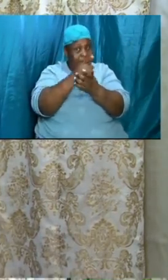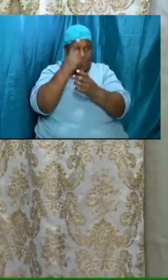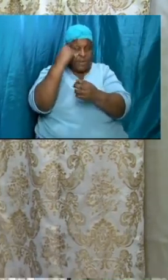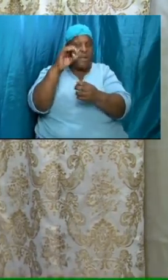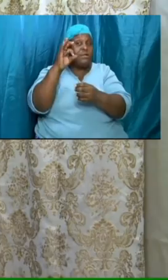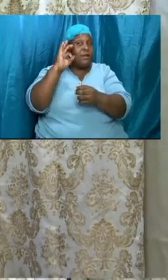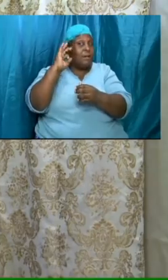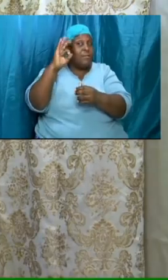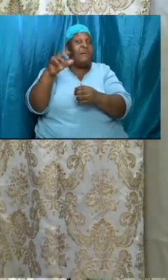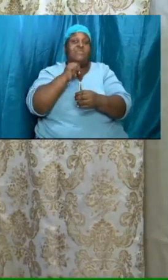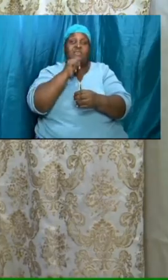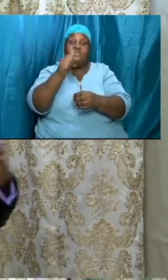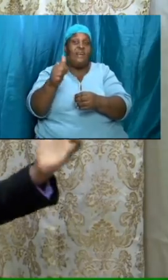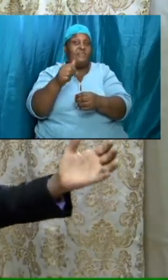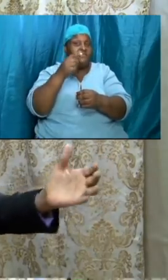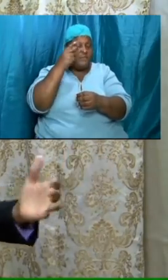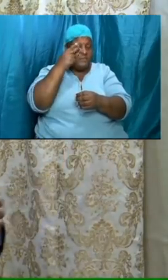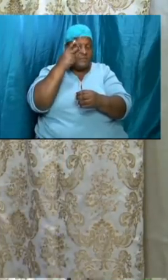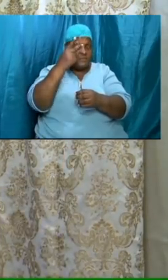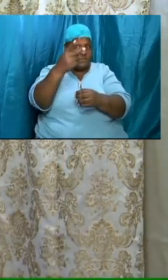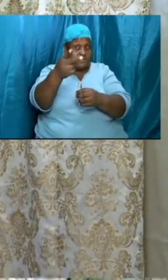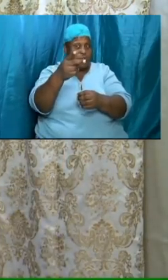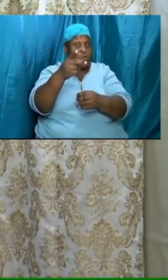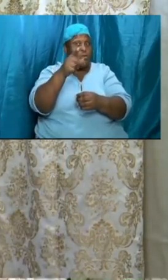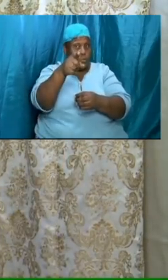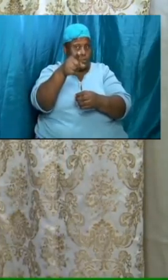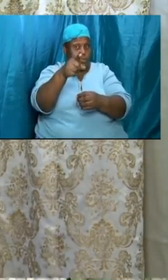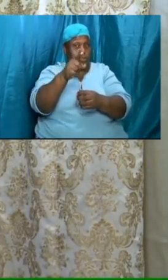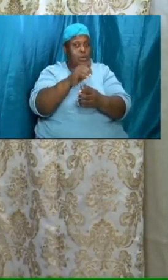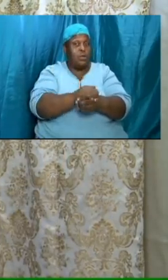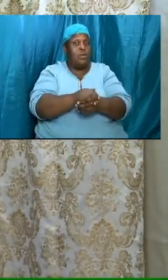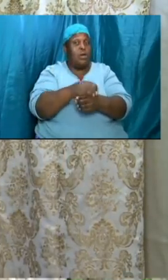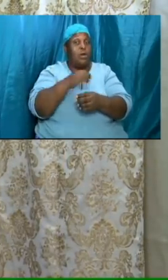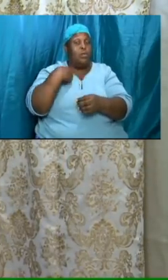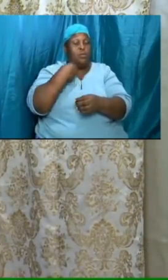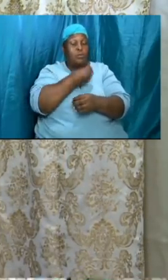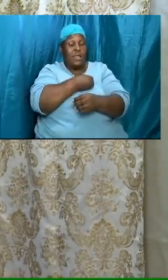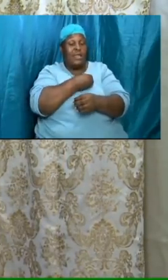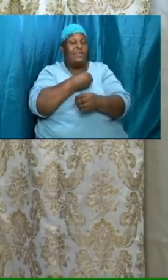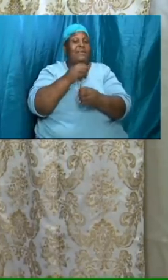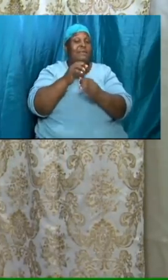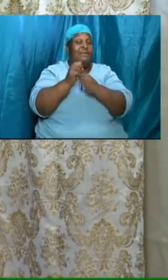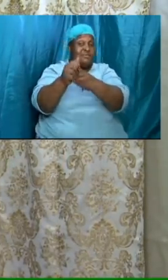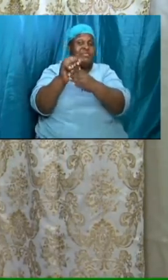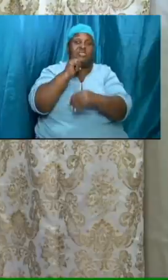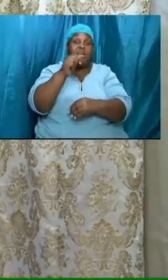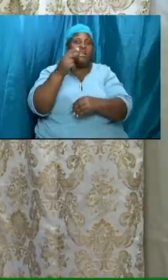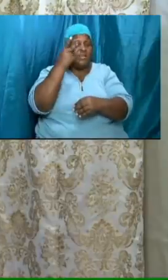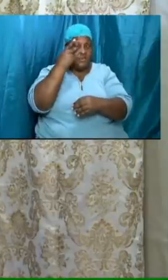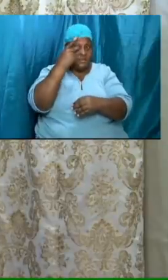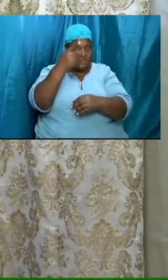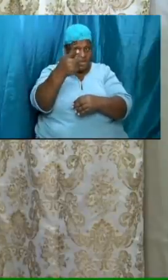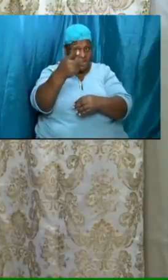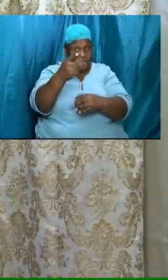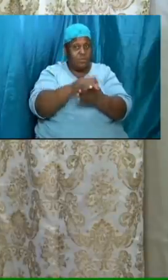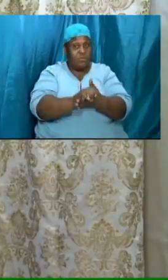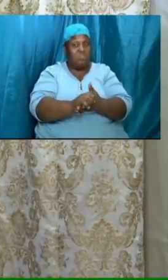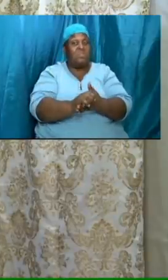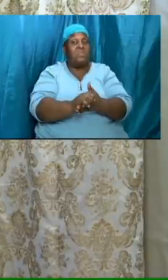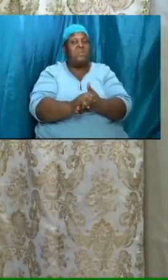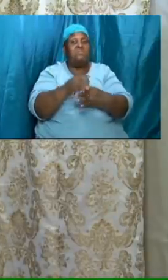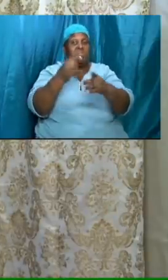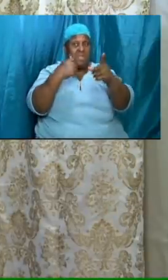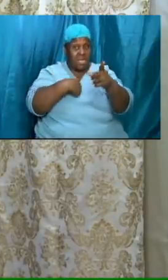bailey and brother whoever whoever our leaders are are not seeing don't believe that because others are not seeing i must